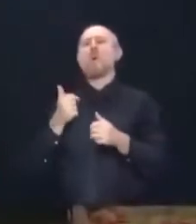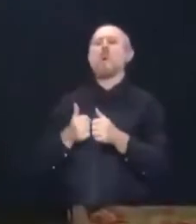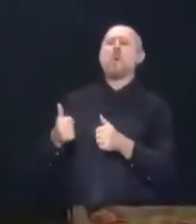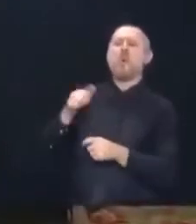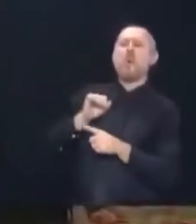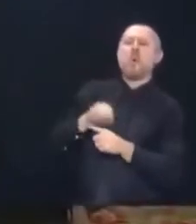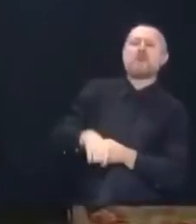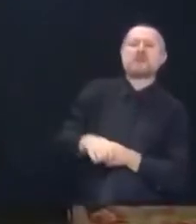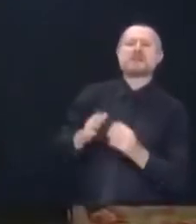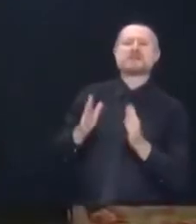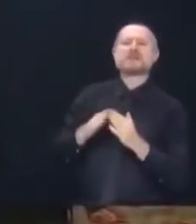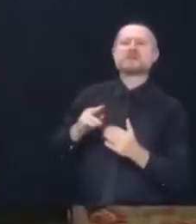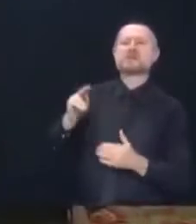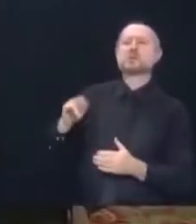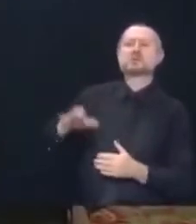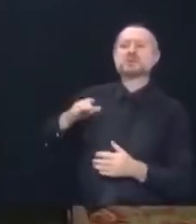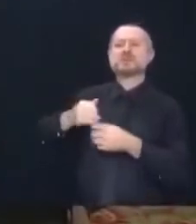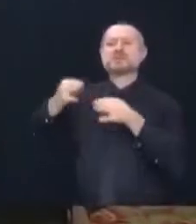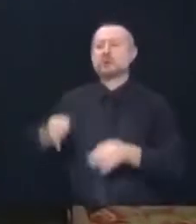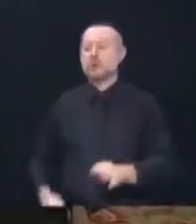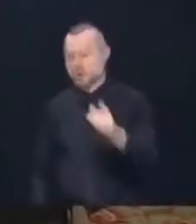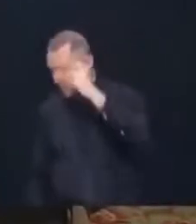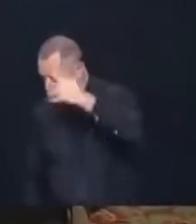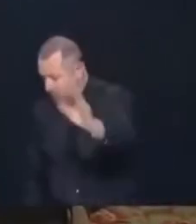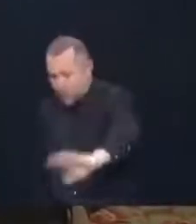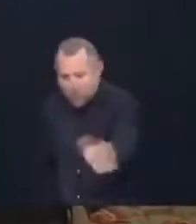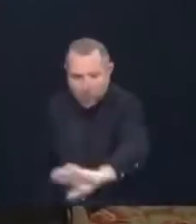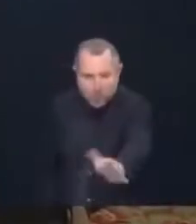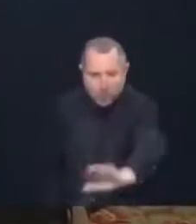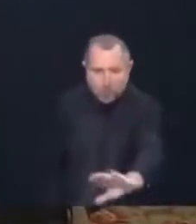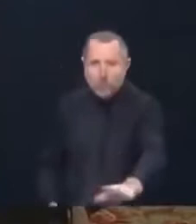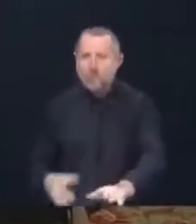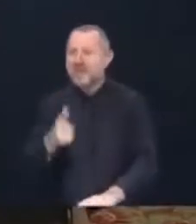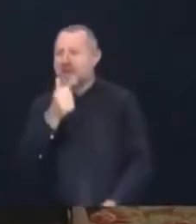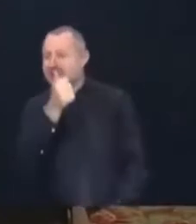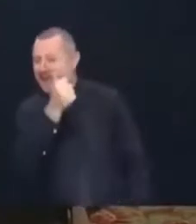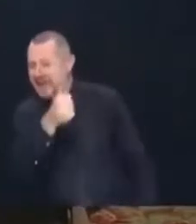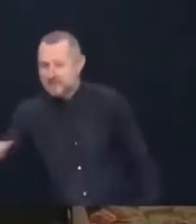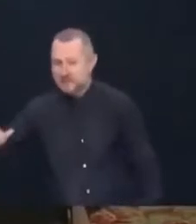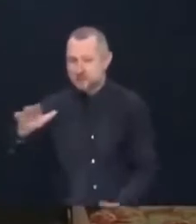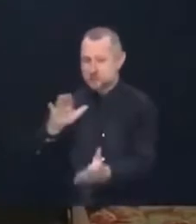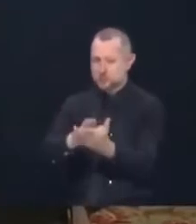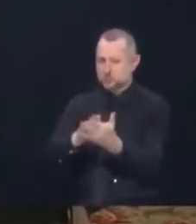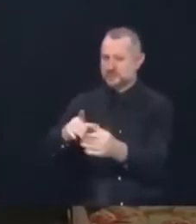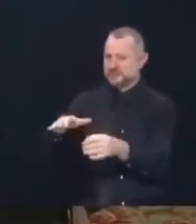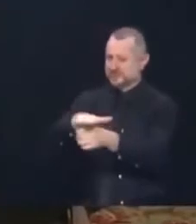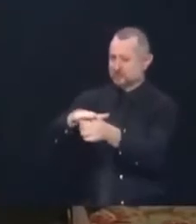No, no, no. Not city. Any local school district. So it just happened in Buffalo.